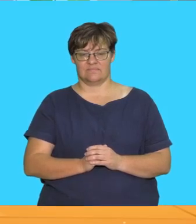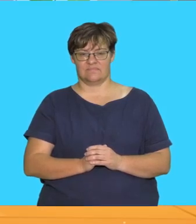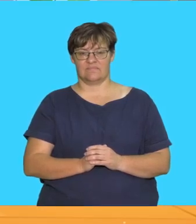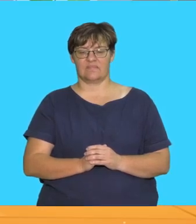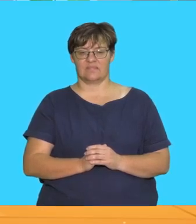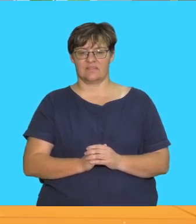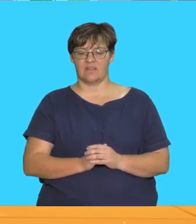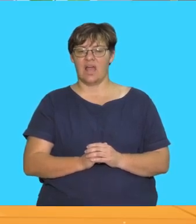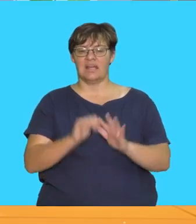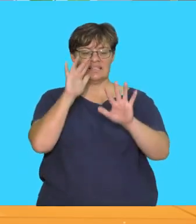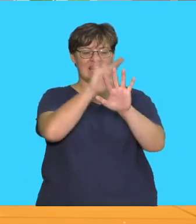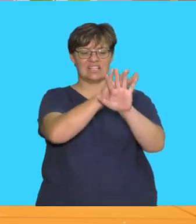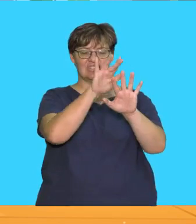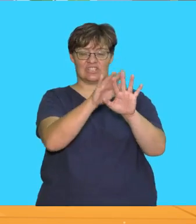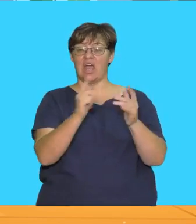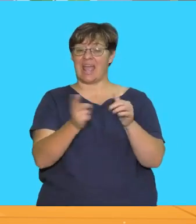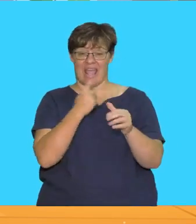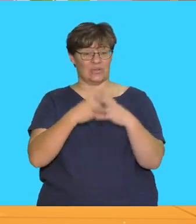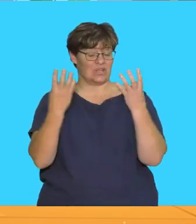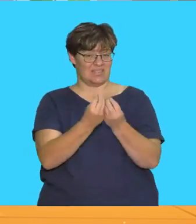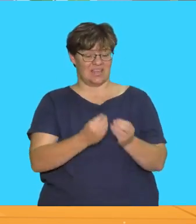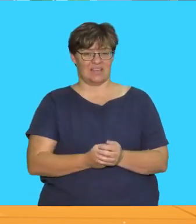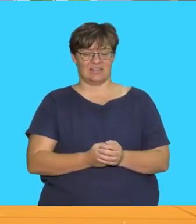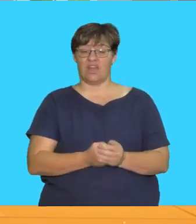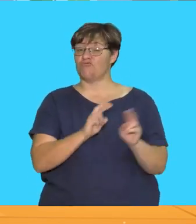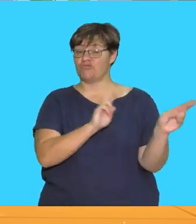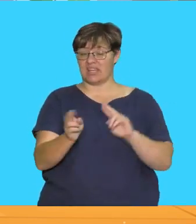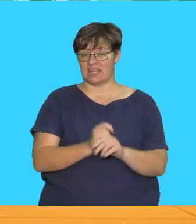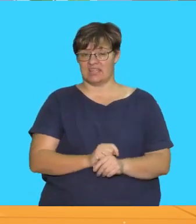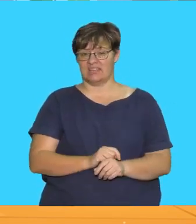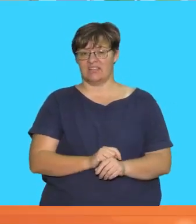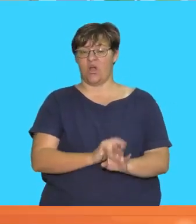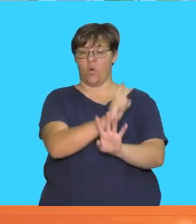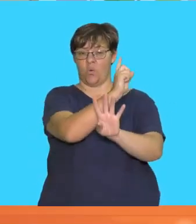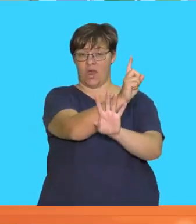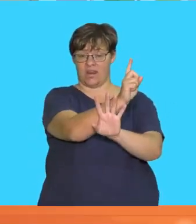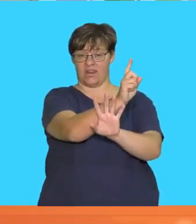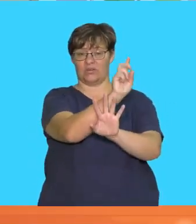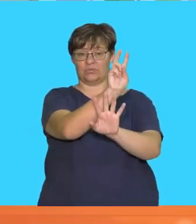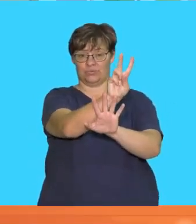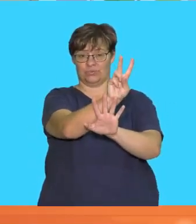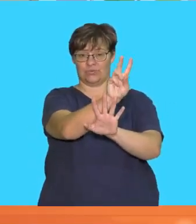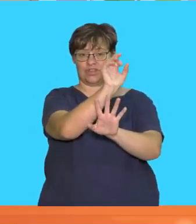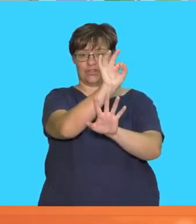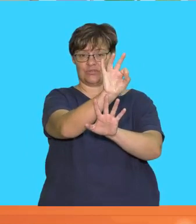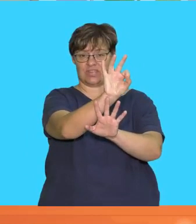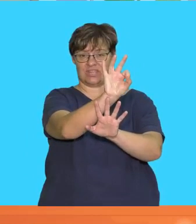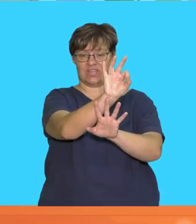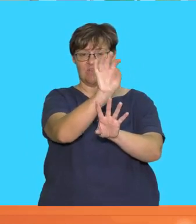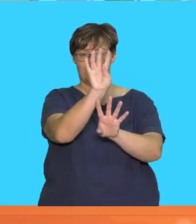let's touch our fingers as we count them together ready one two